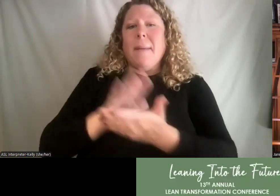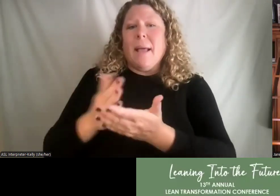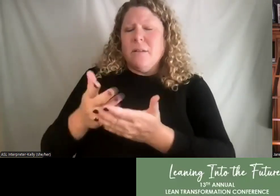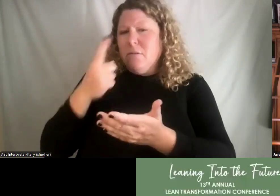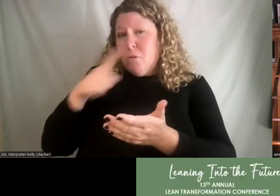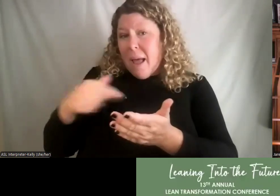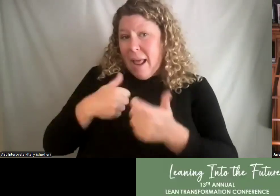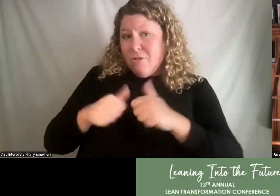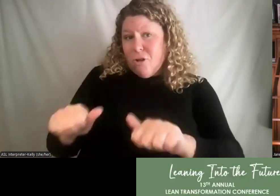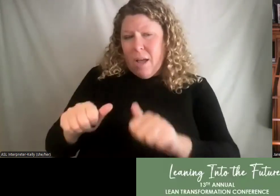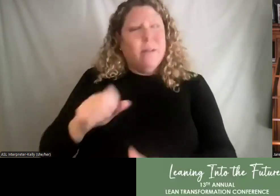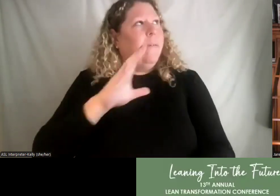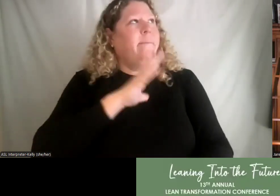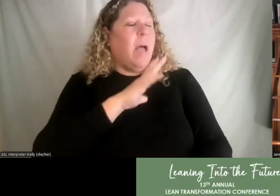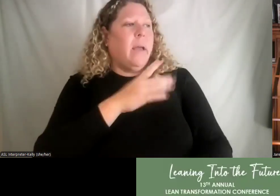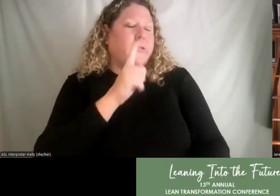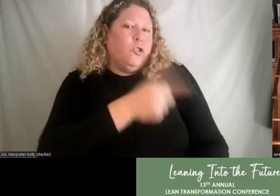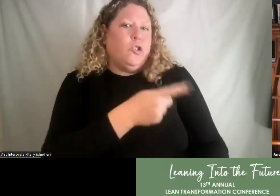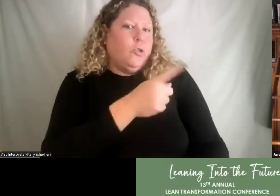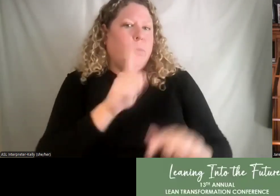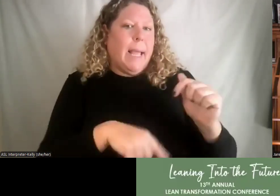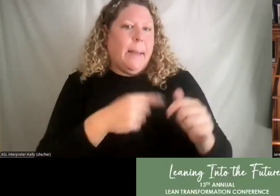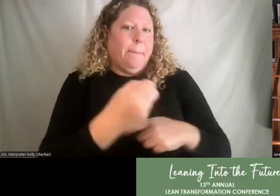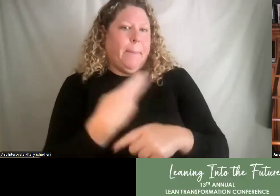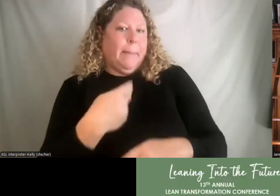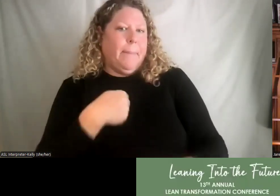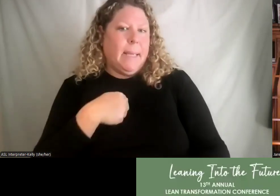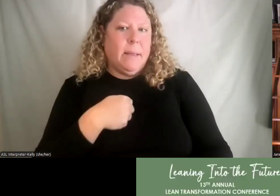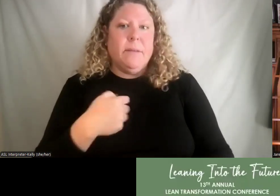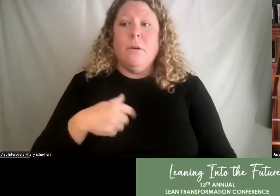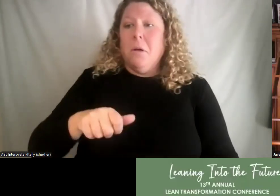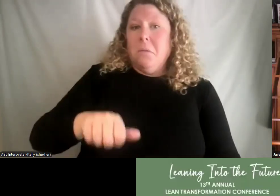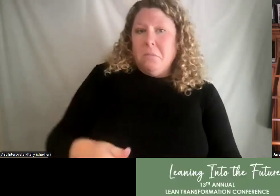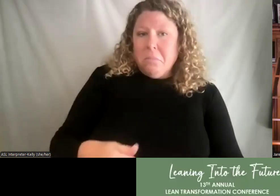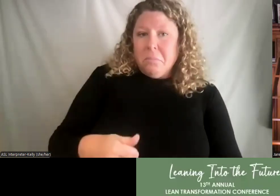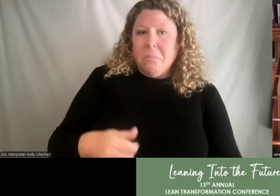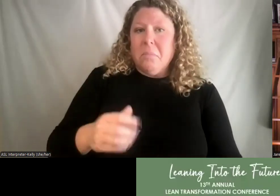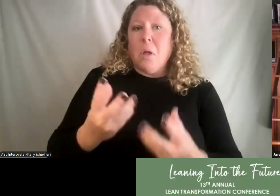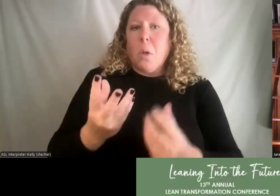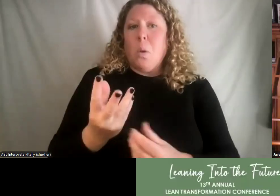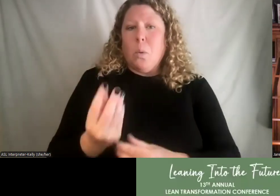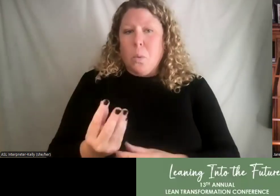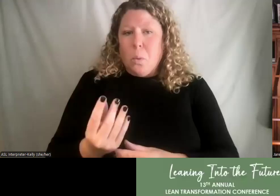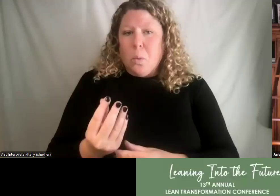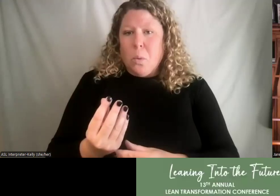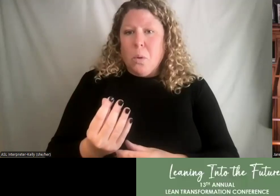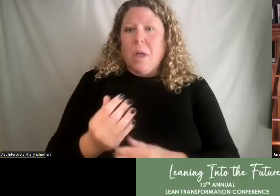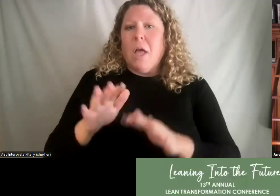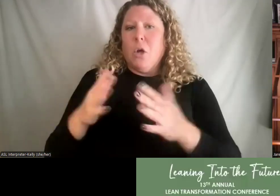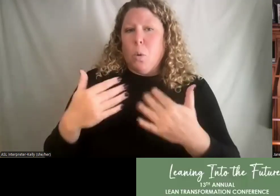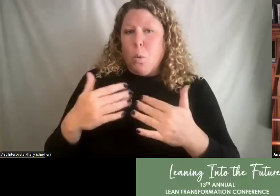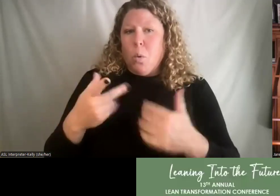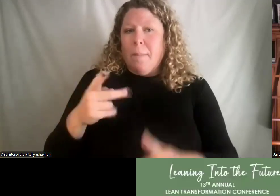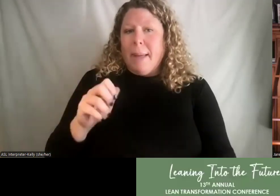try? And he's like, sure, you can't do any better. OK, so I kill down the fire. I go ahead. raise the pan up. I give it some time to, you know, cool down.